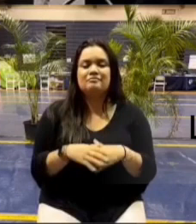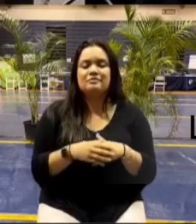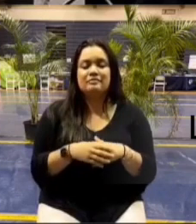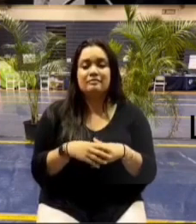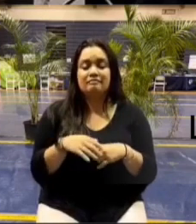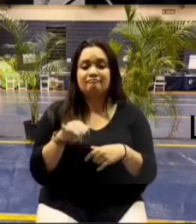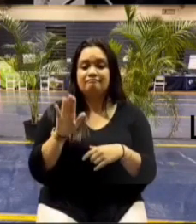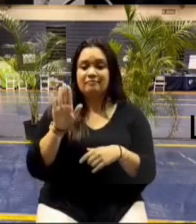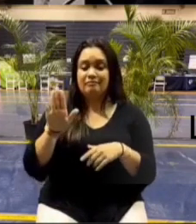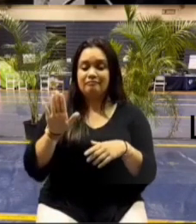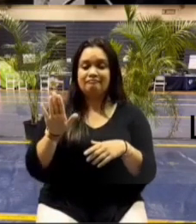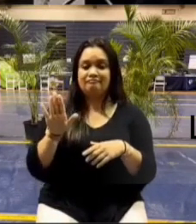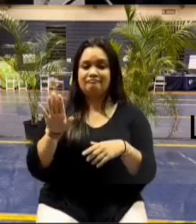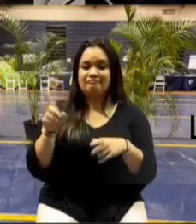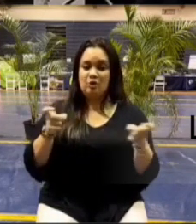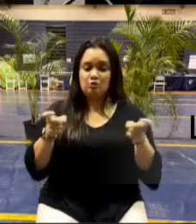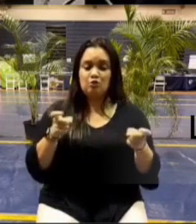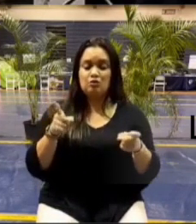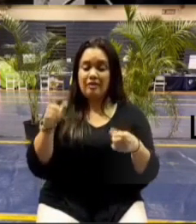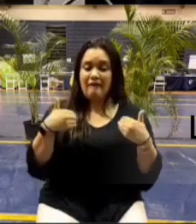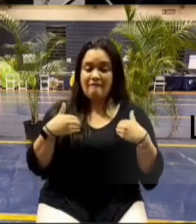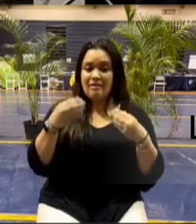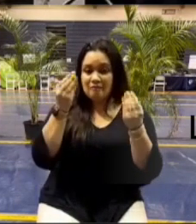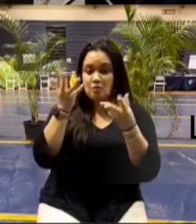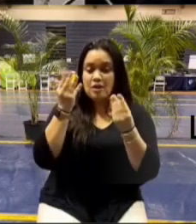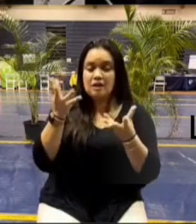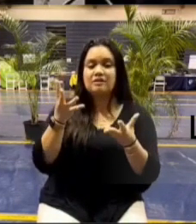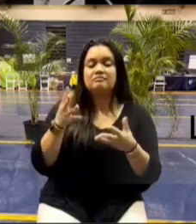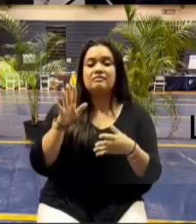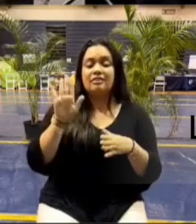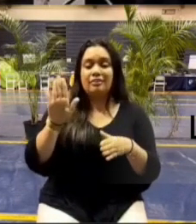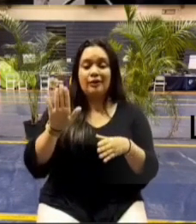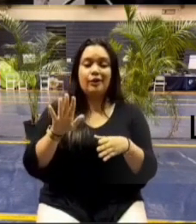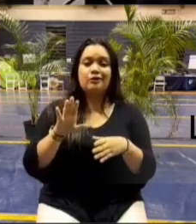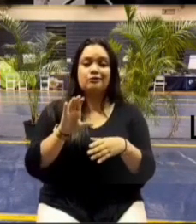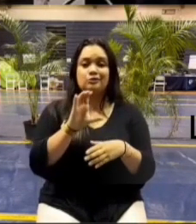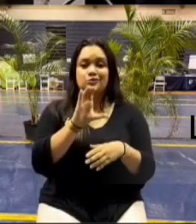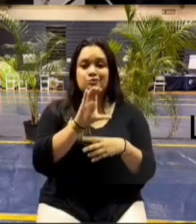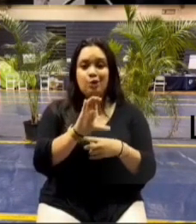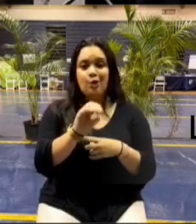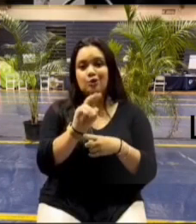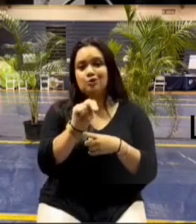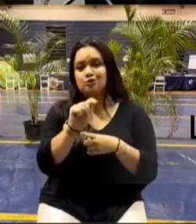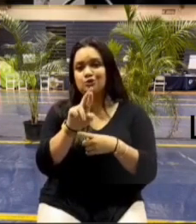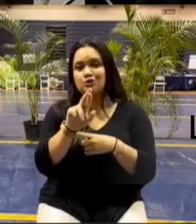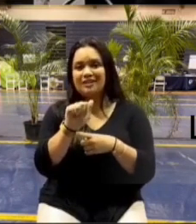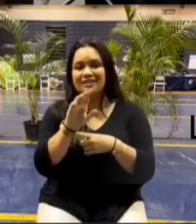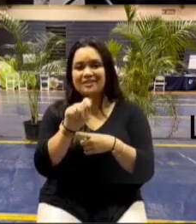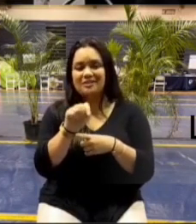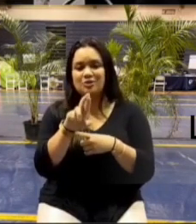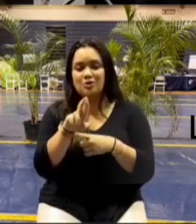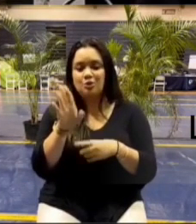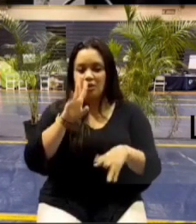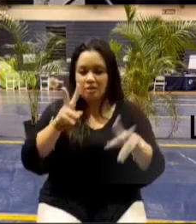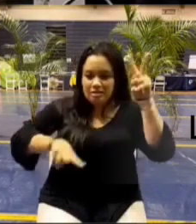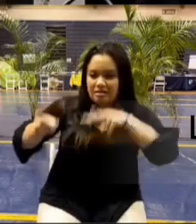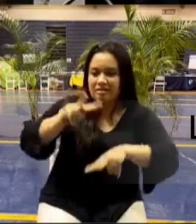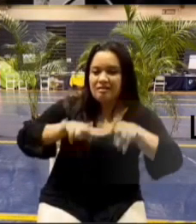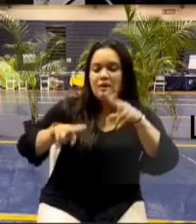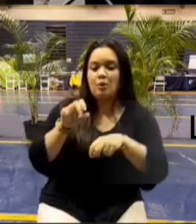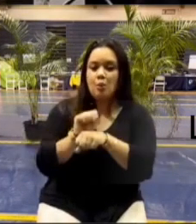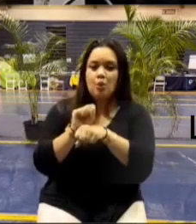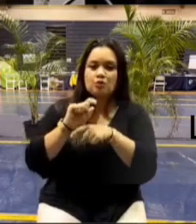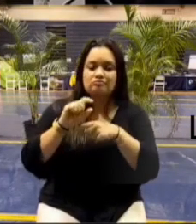their hands they have all the information and their uh contractors and their staff are examining it and working towards